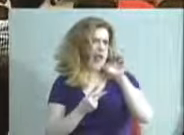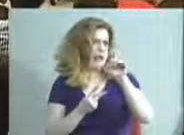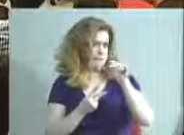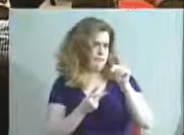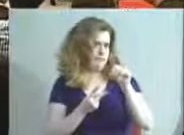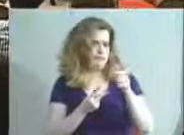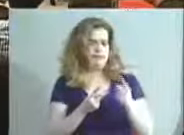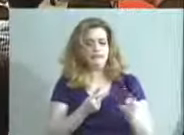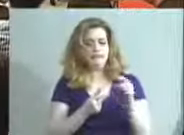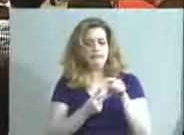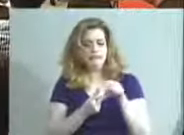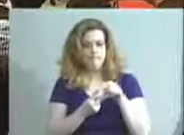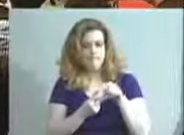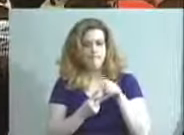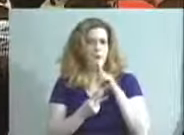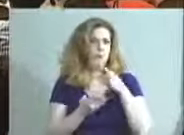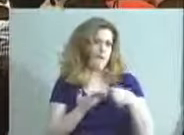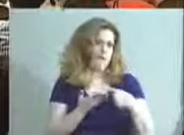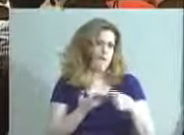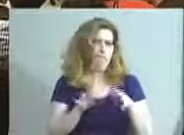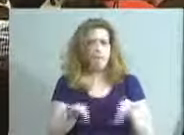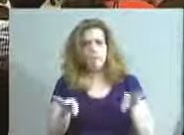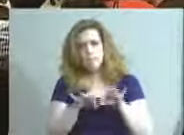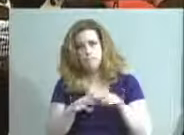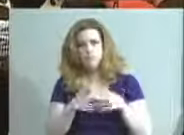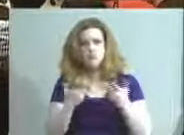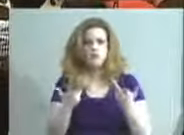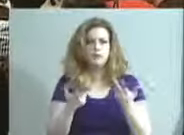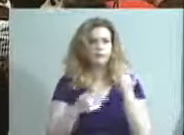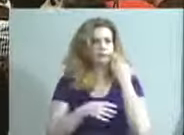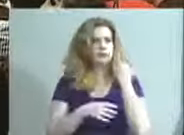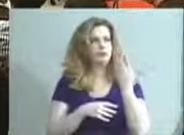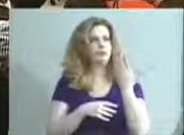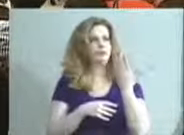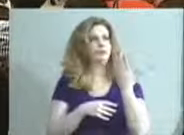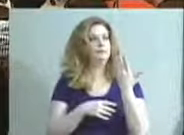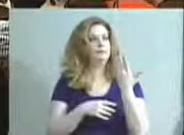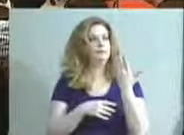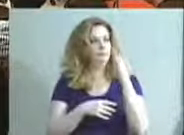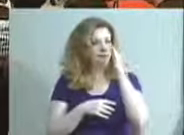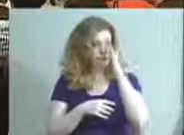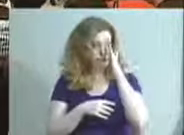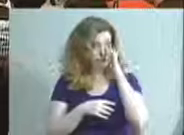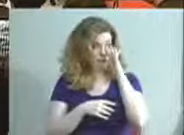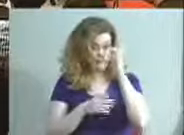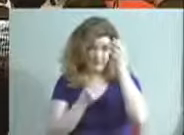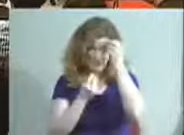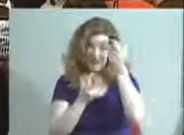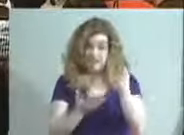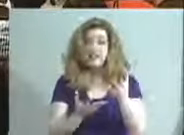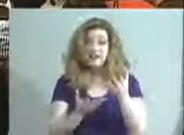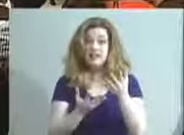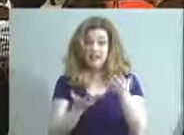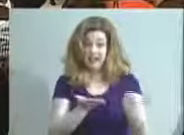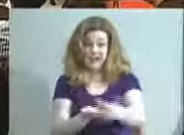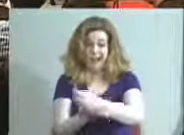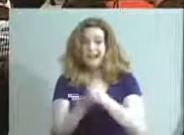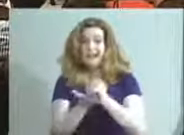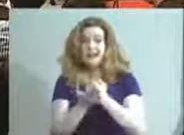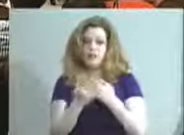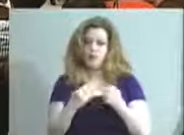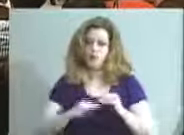mean, one is, you know, we've talked about the importance of getting data data in which we have confidence.